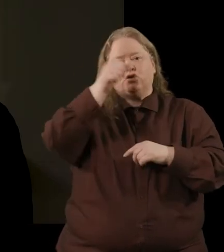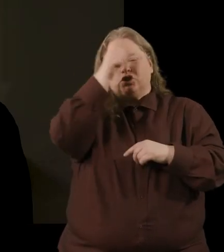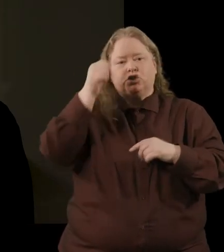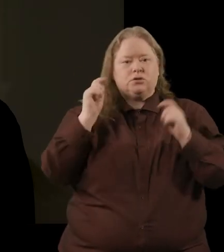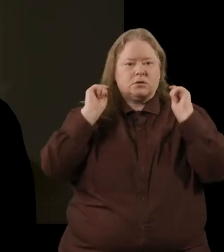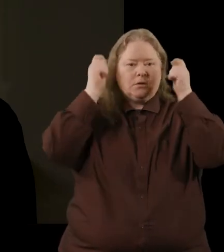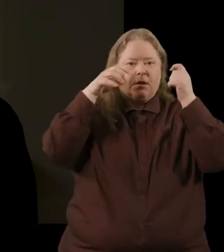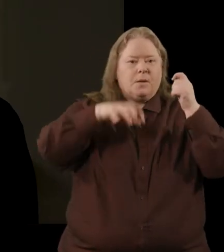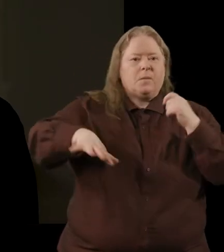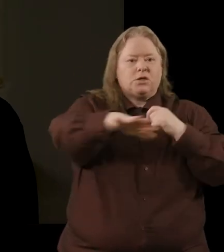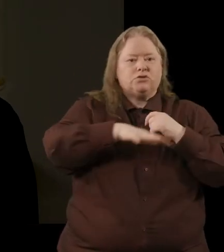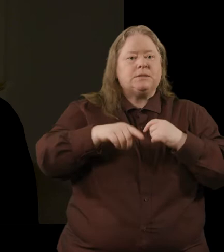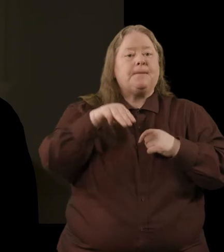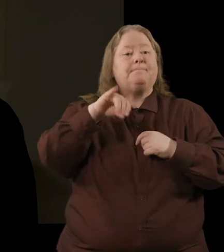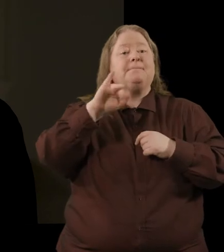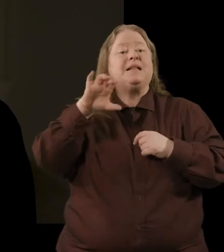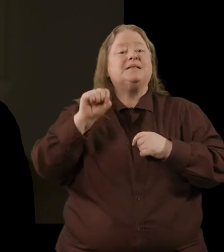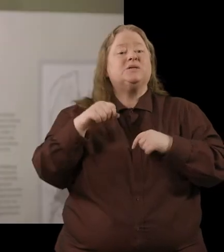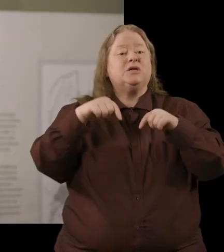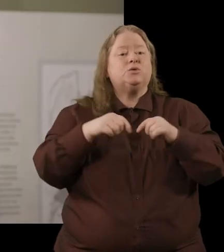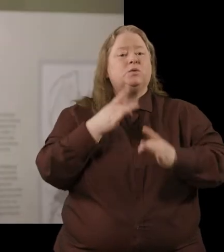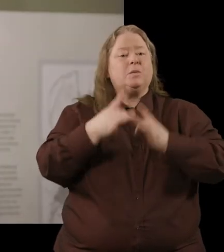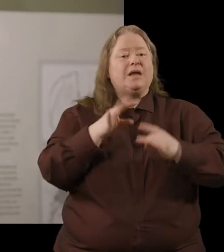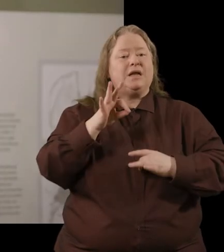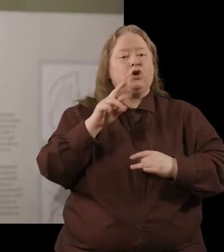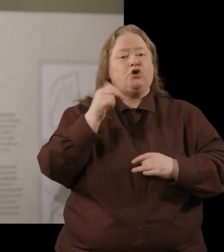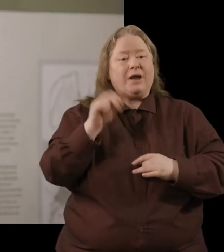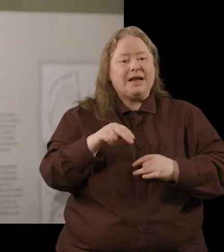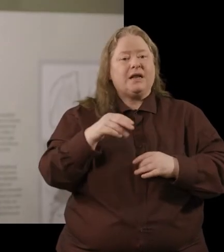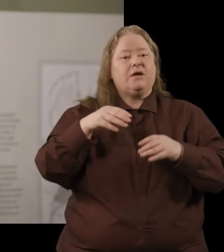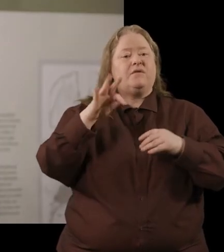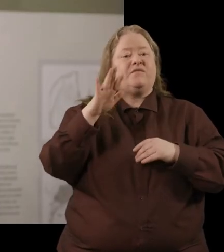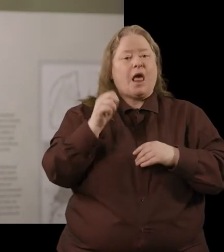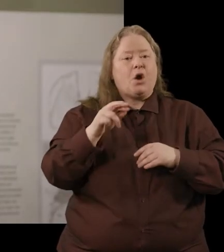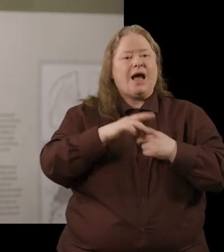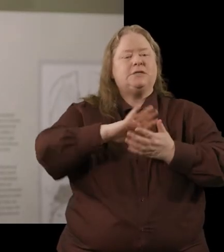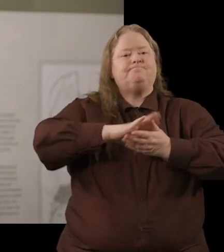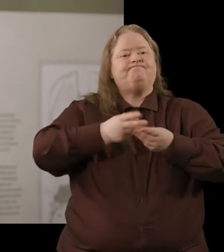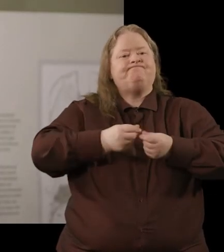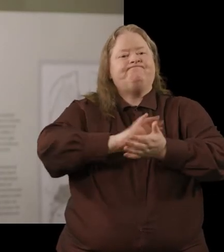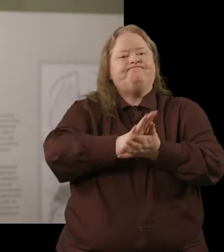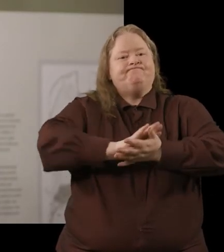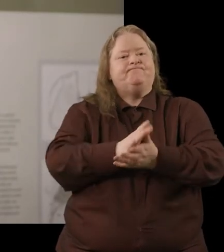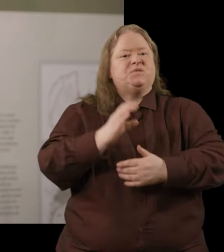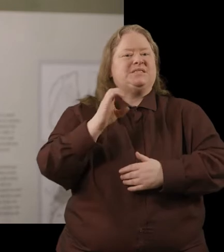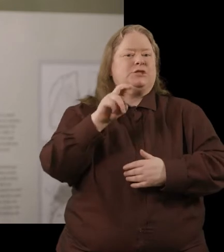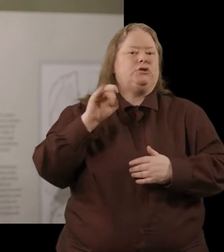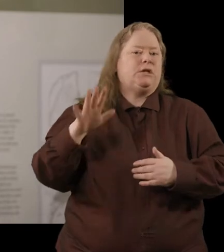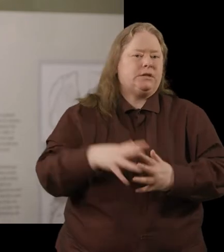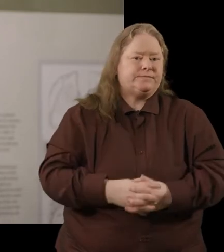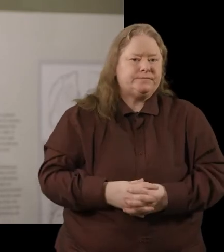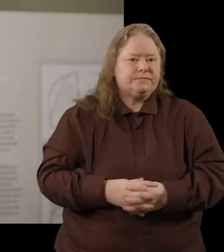monasteries and mills were used to produce grain flour and render cereal.